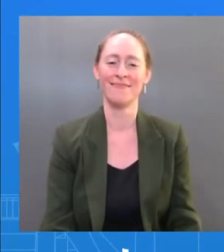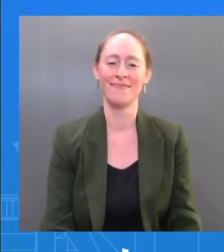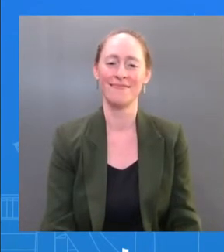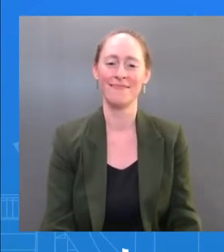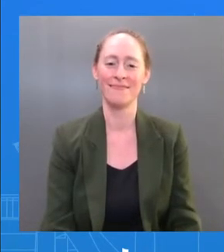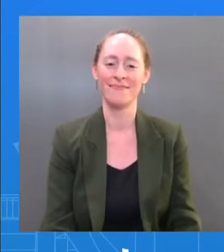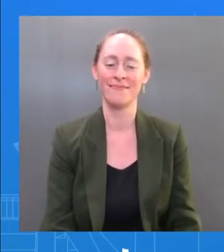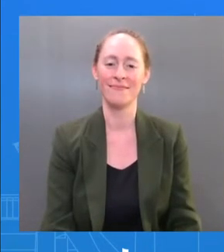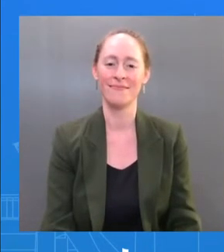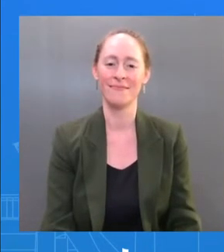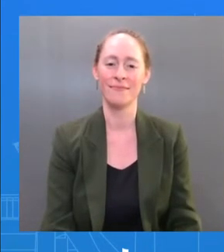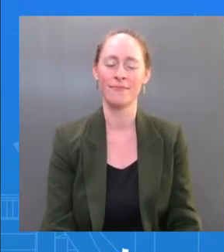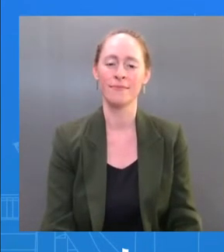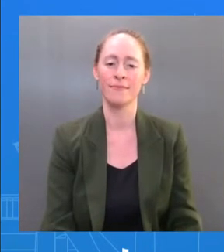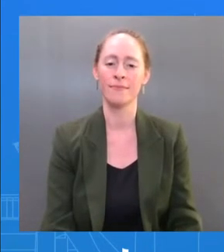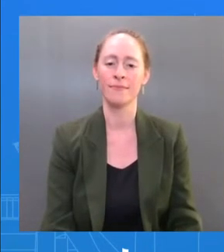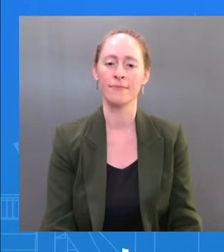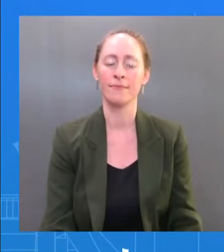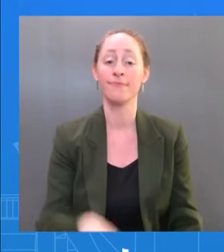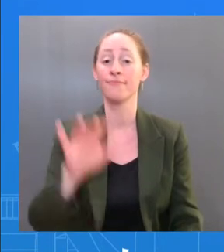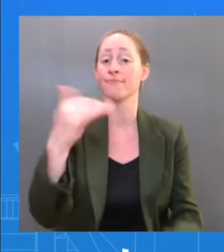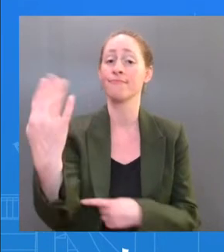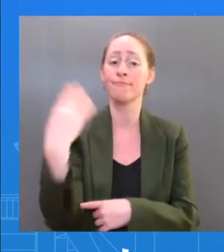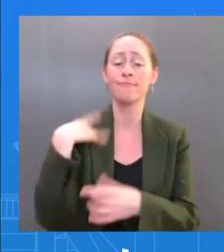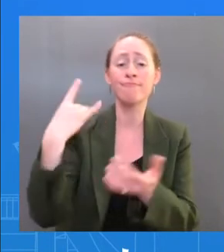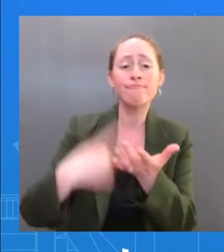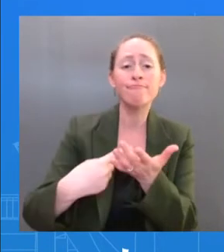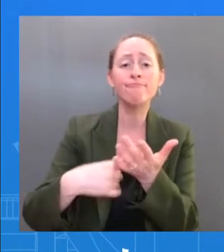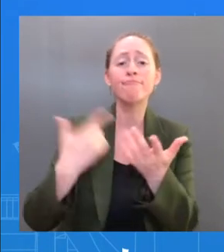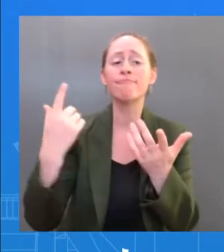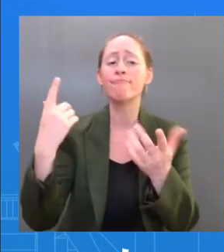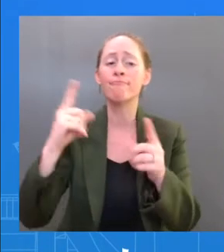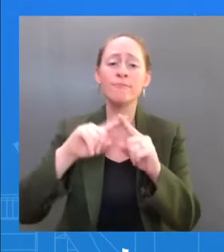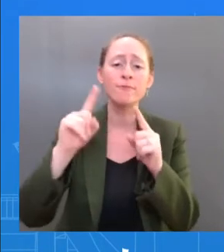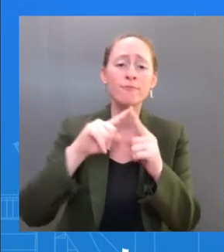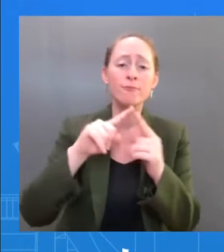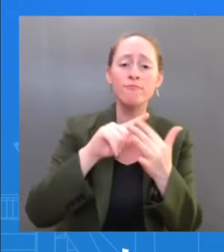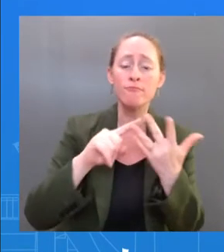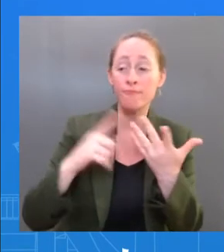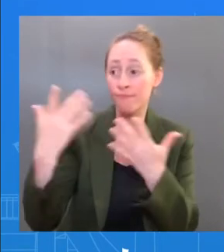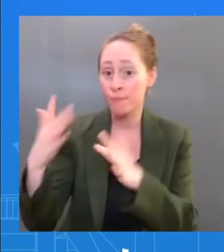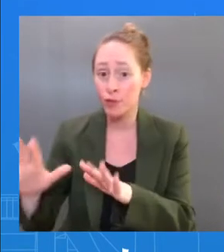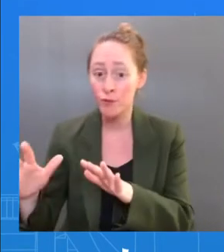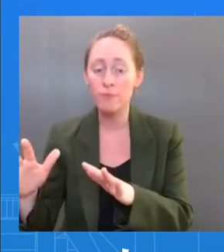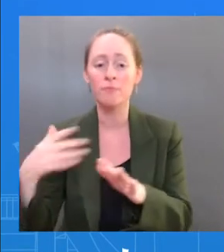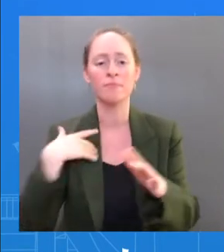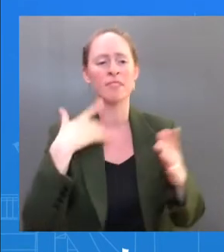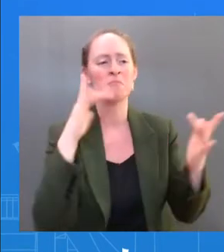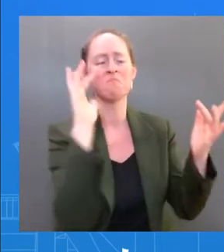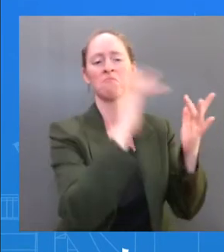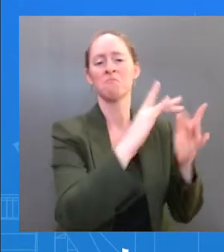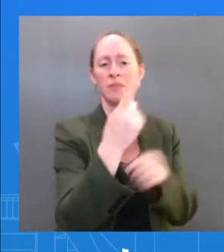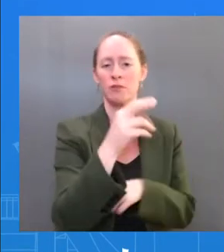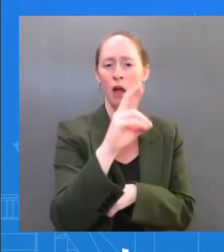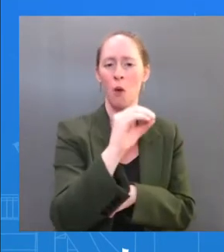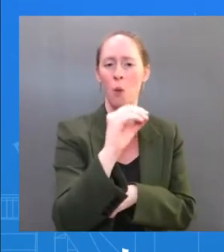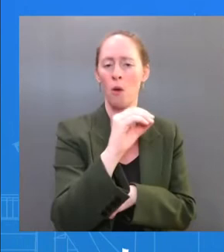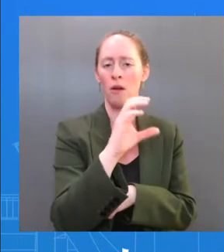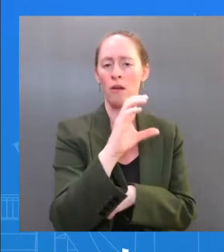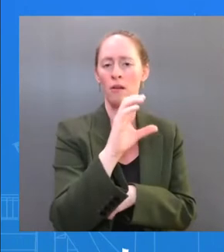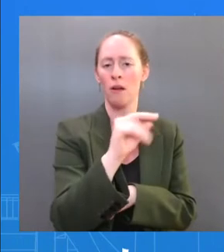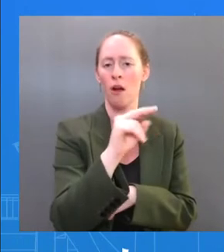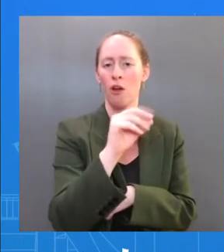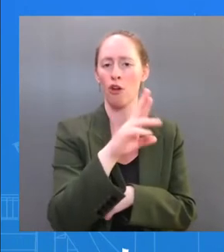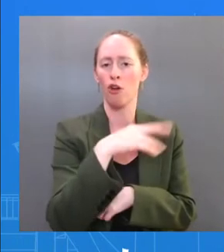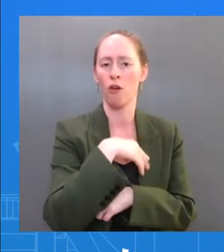the President got his regular testing that he does on his regular cadence. After he tested positive,